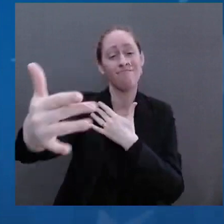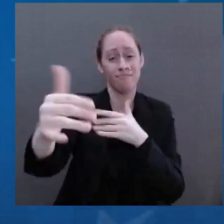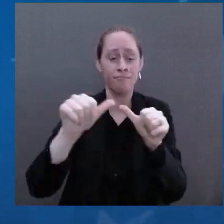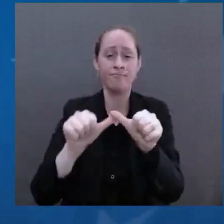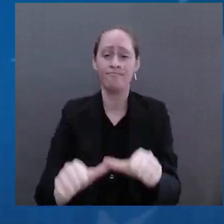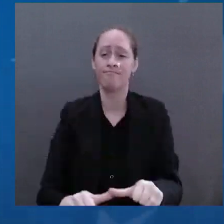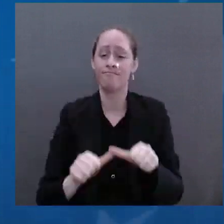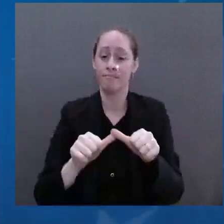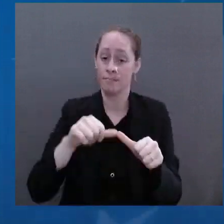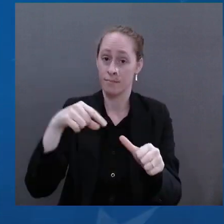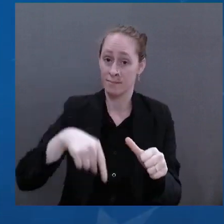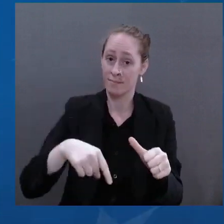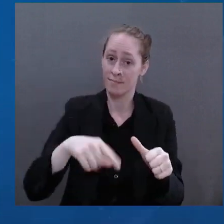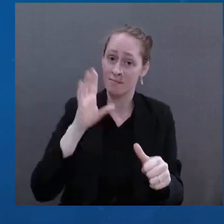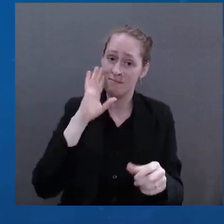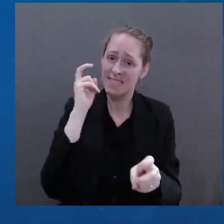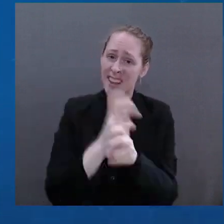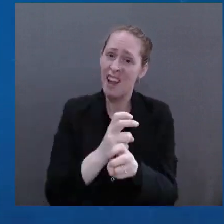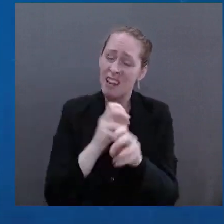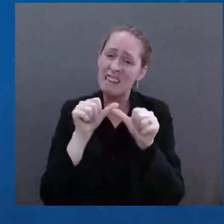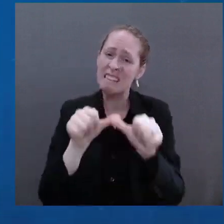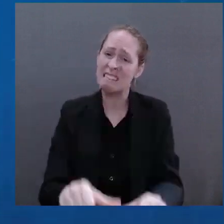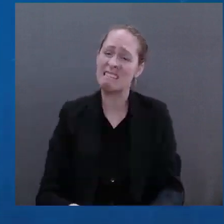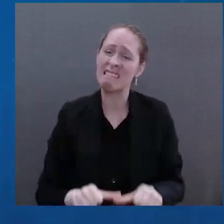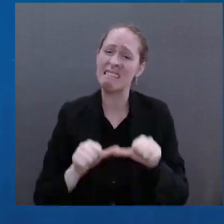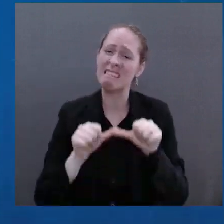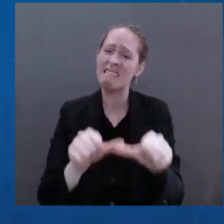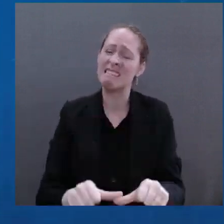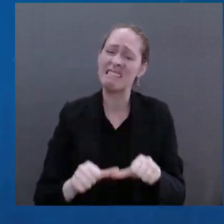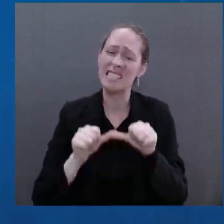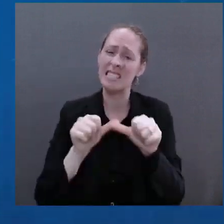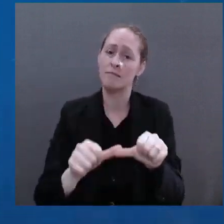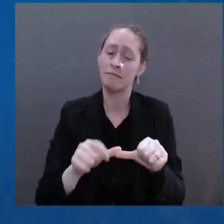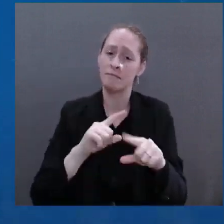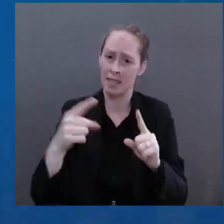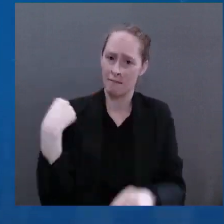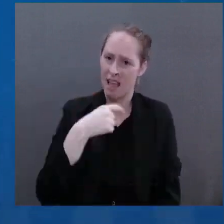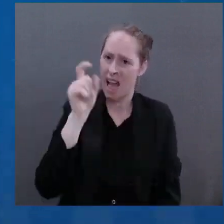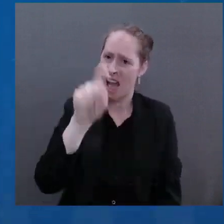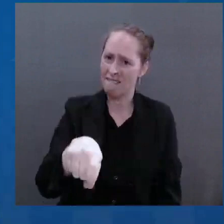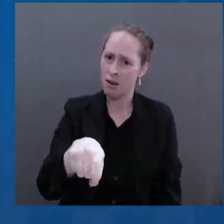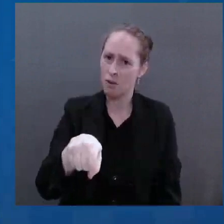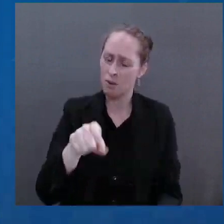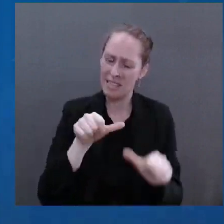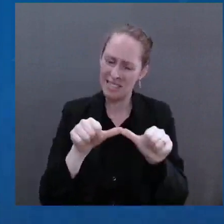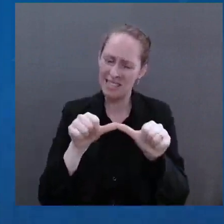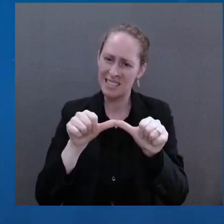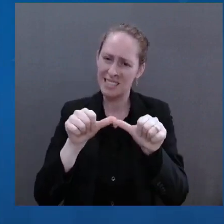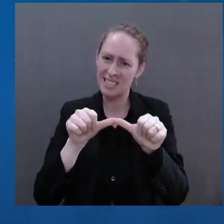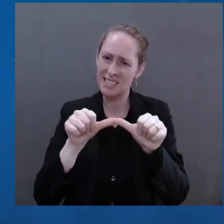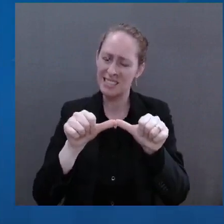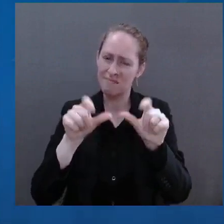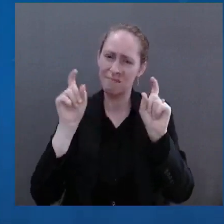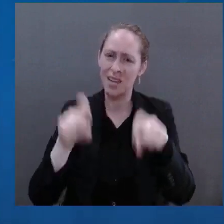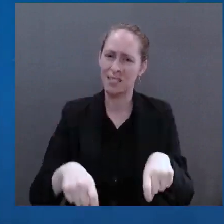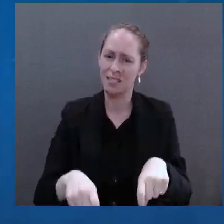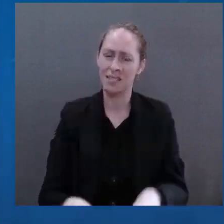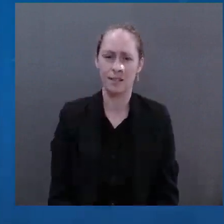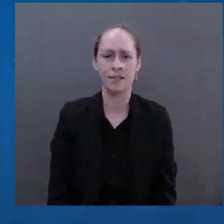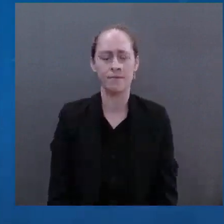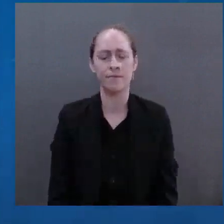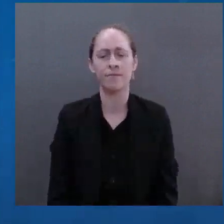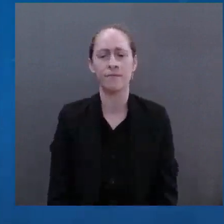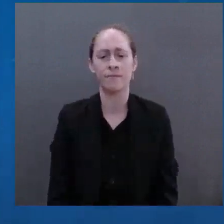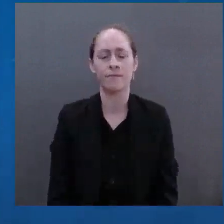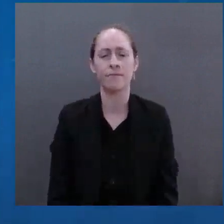pay because the darkness that drives autocracy is ultimately no match for the flame of liberty that lights the souls